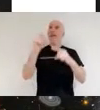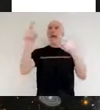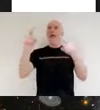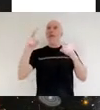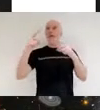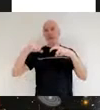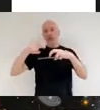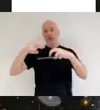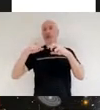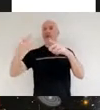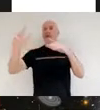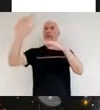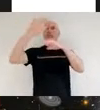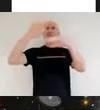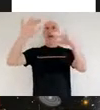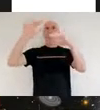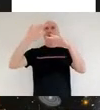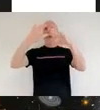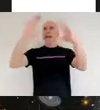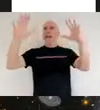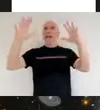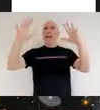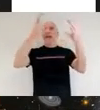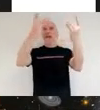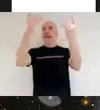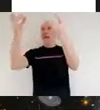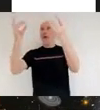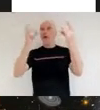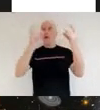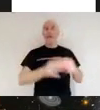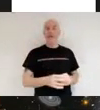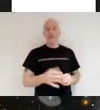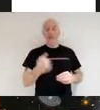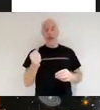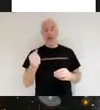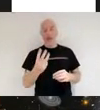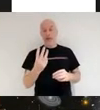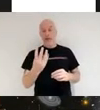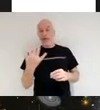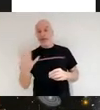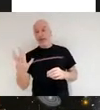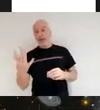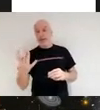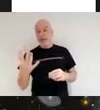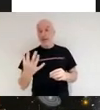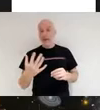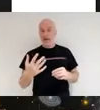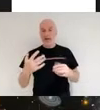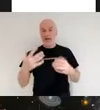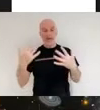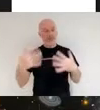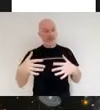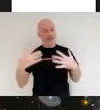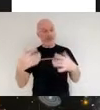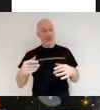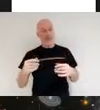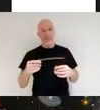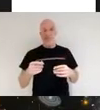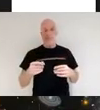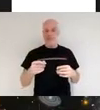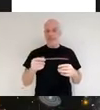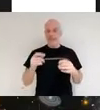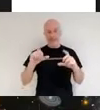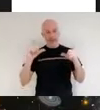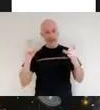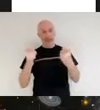so to do this we have a network of 35 outstanding lead educators these are current classroom teachers